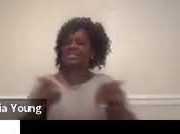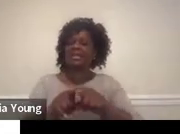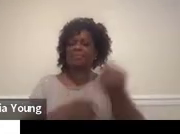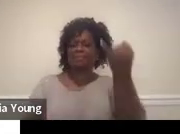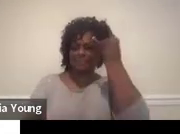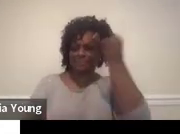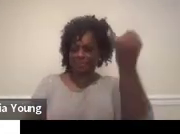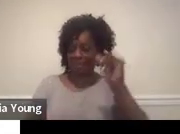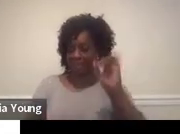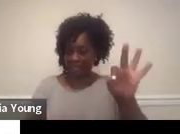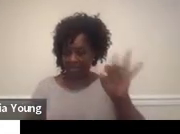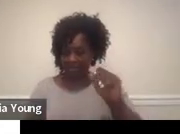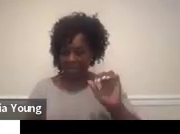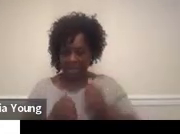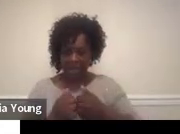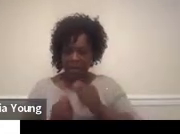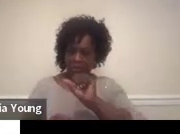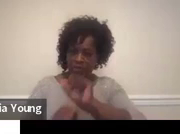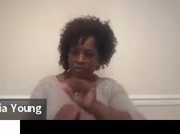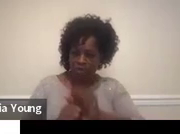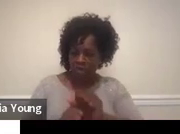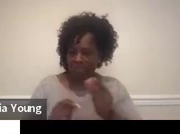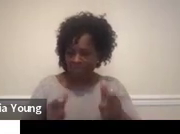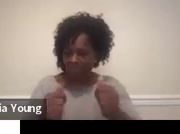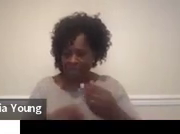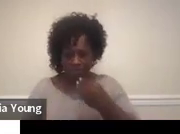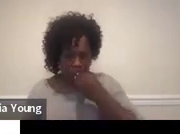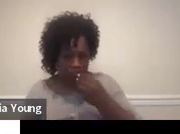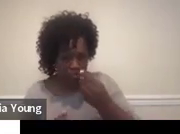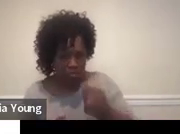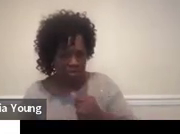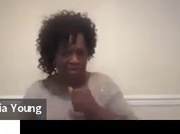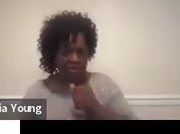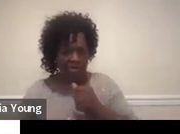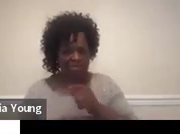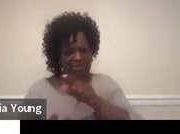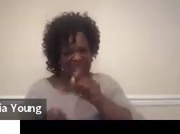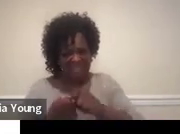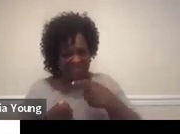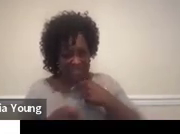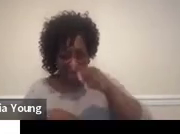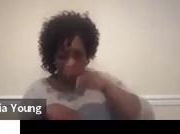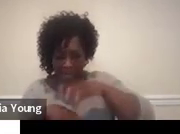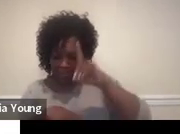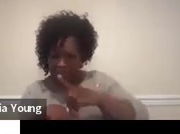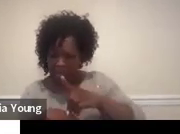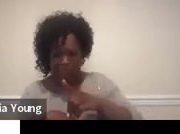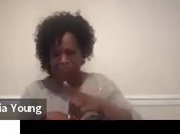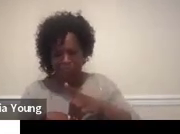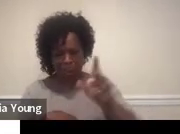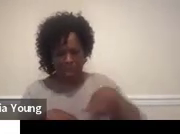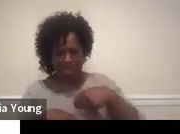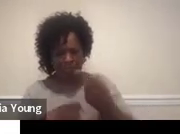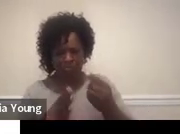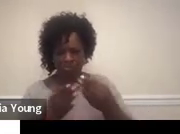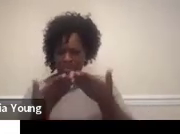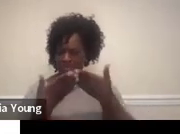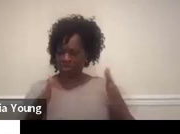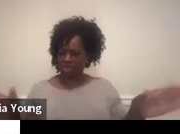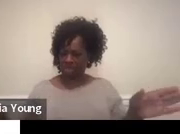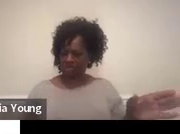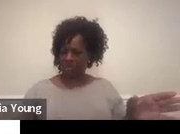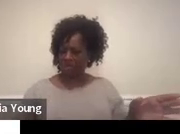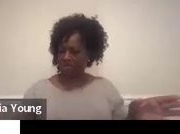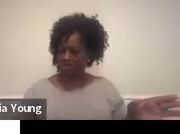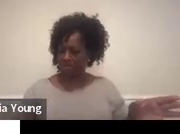you know, the child will get a job in a fast food restaurant rather than McDonald's, generically specific. So the second